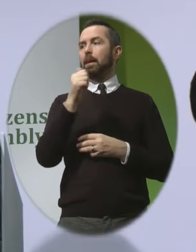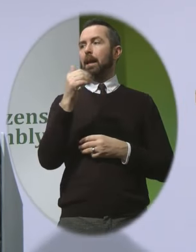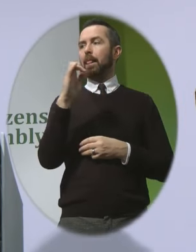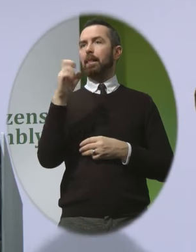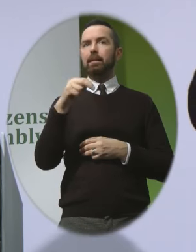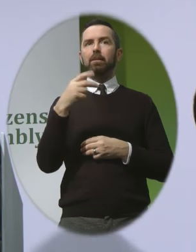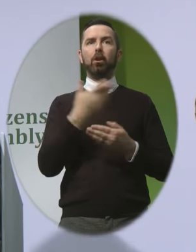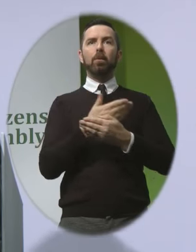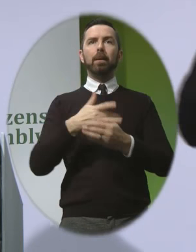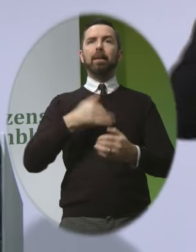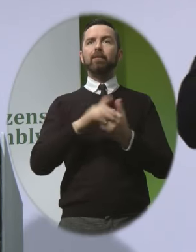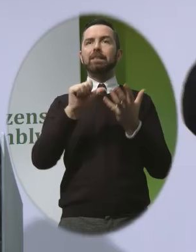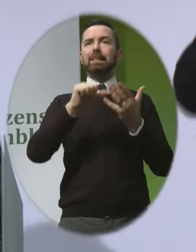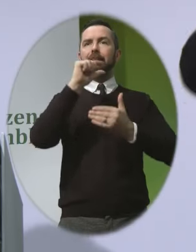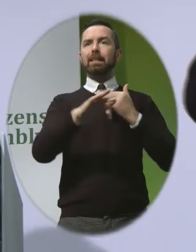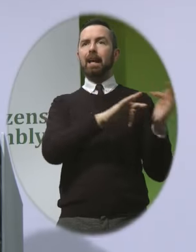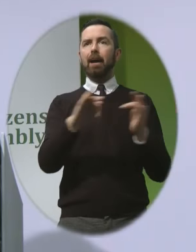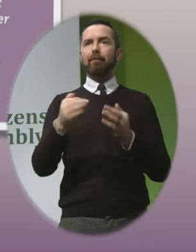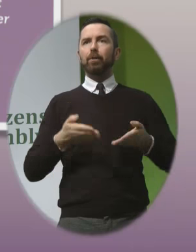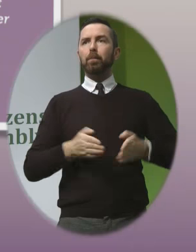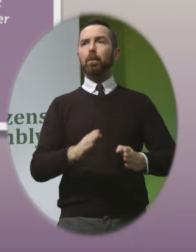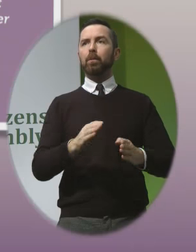Lillian lived for six days after birth with an anencephaly